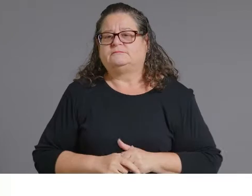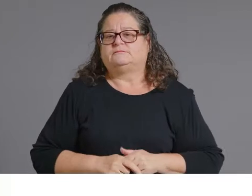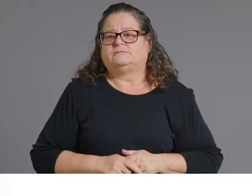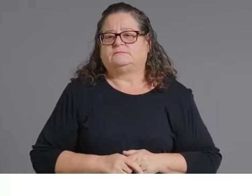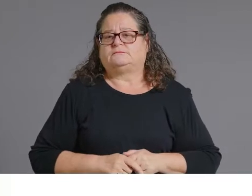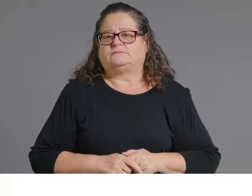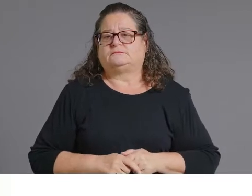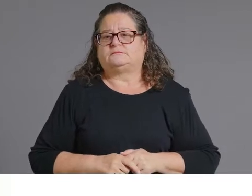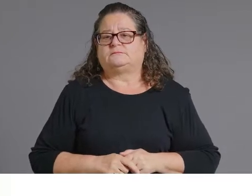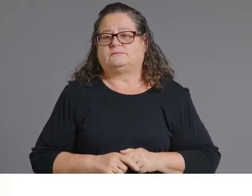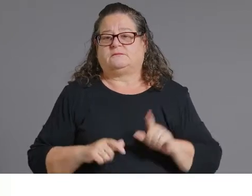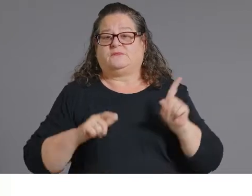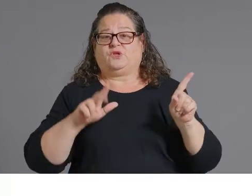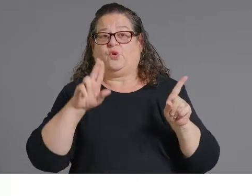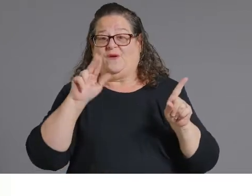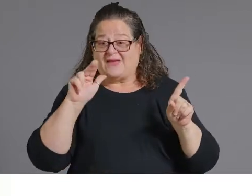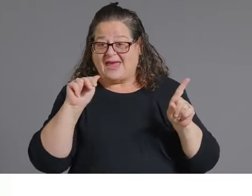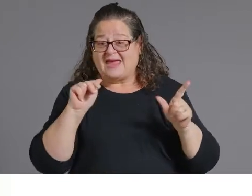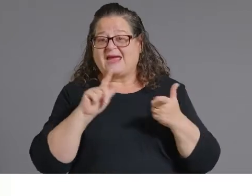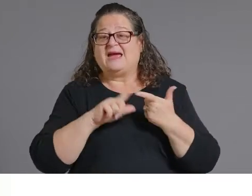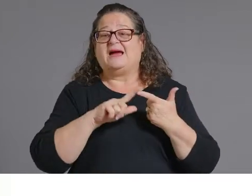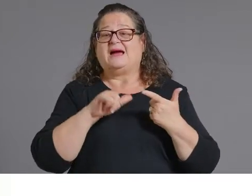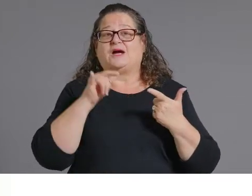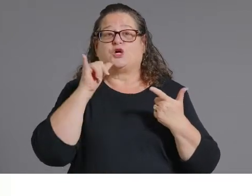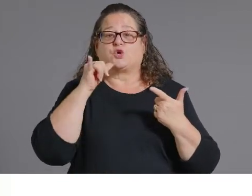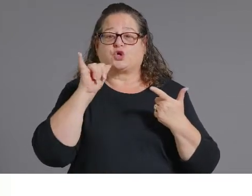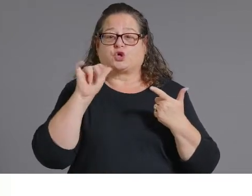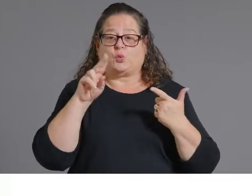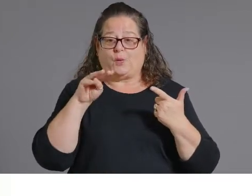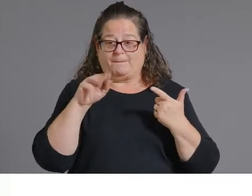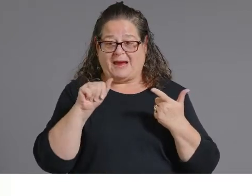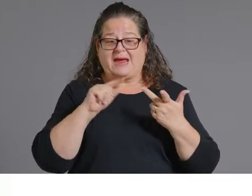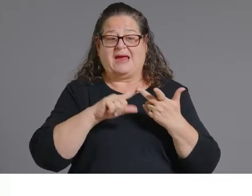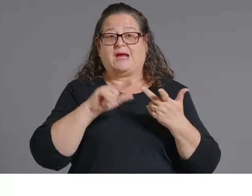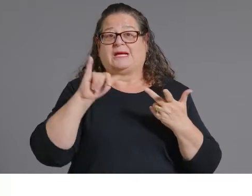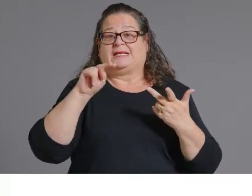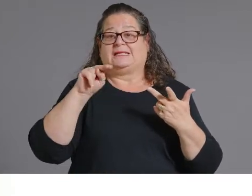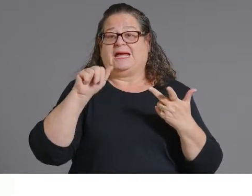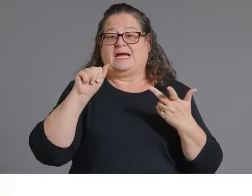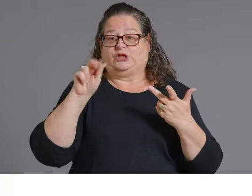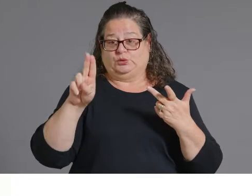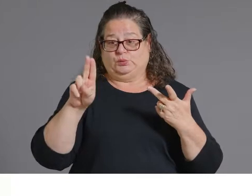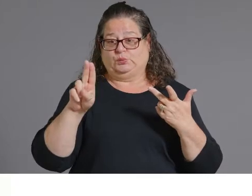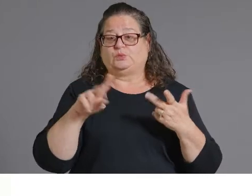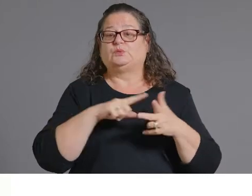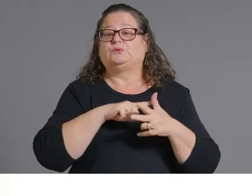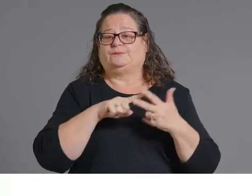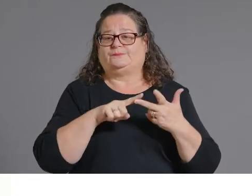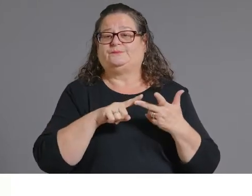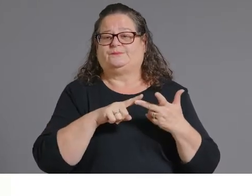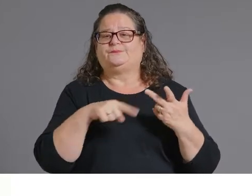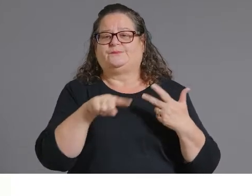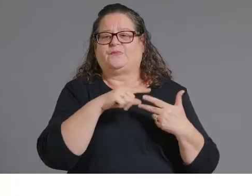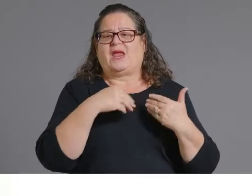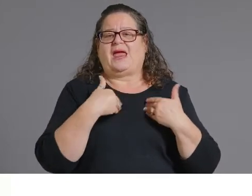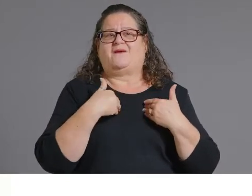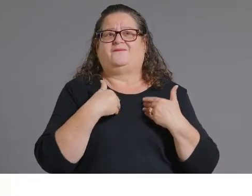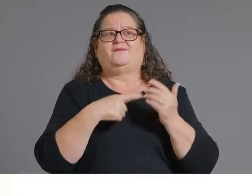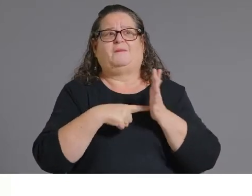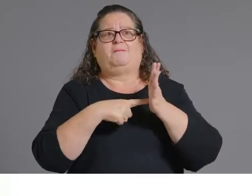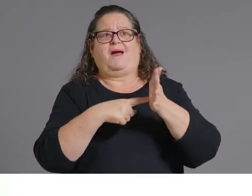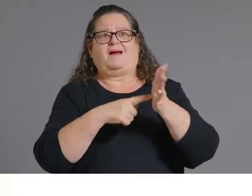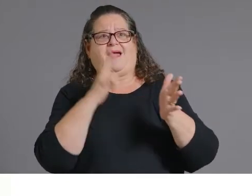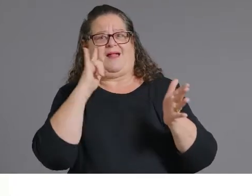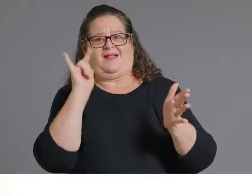of Arizona, Yuma and NAU pods have established a hub and spoke model where they utilize their